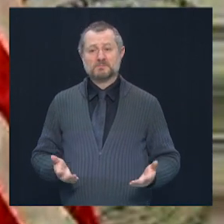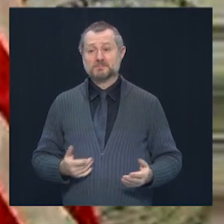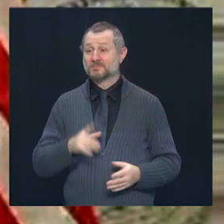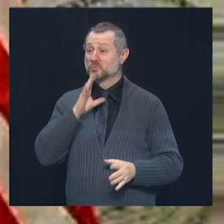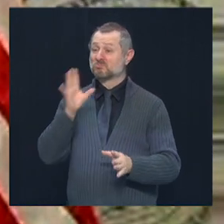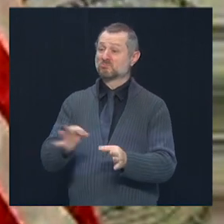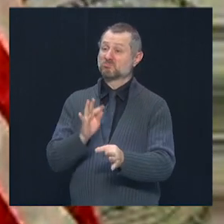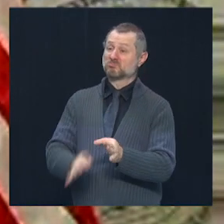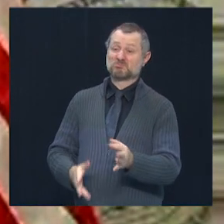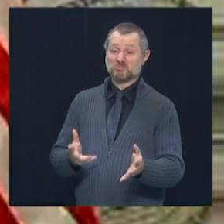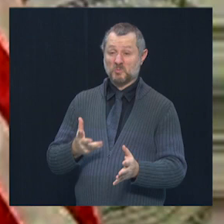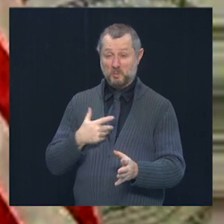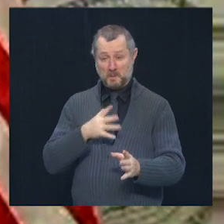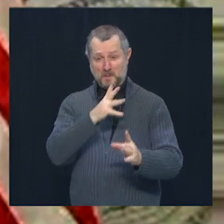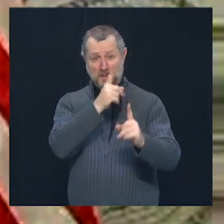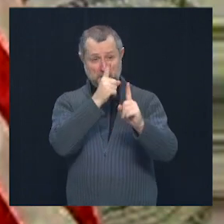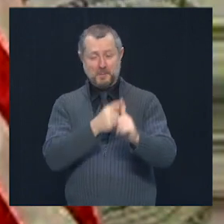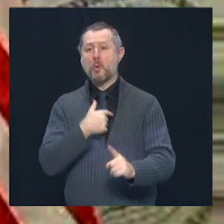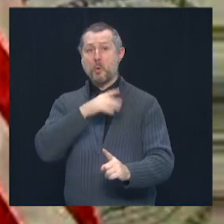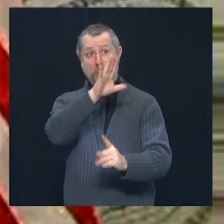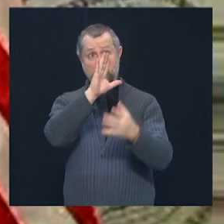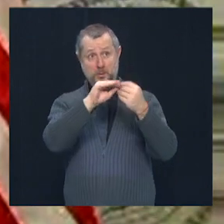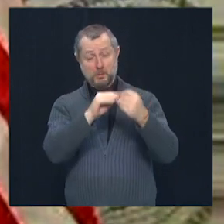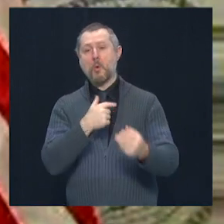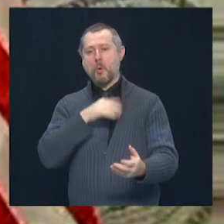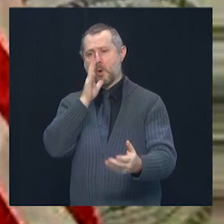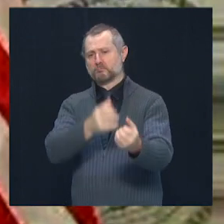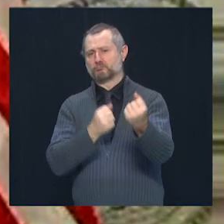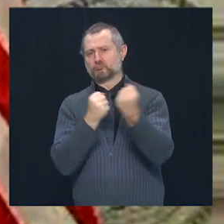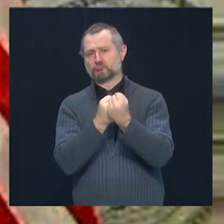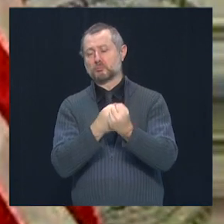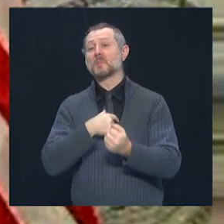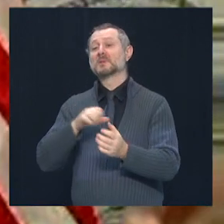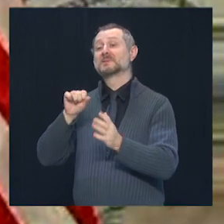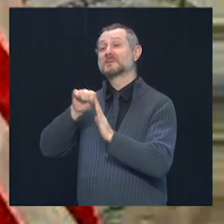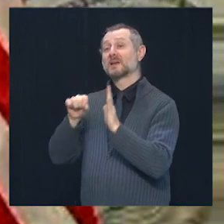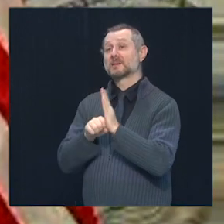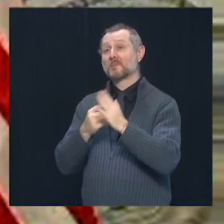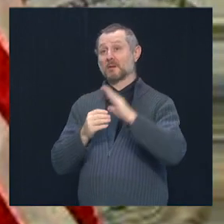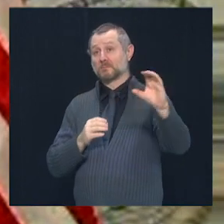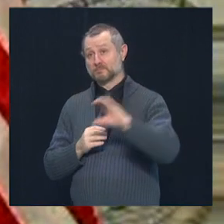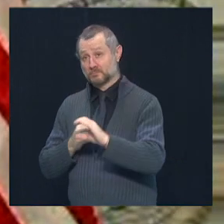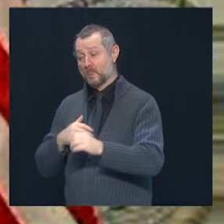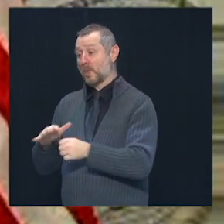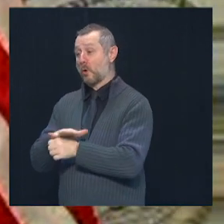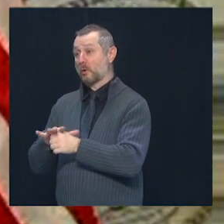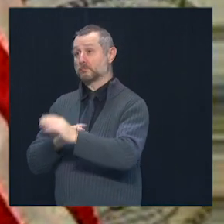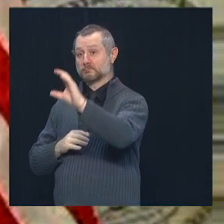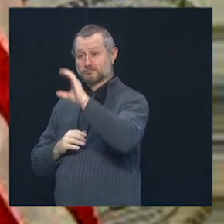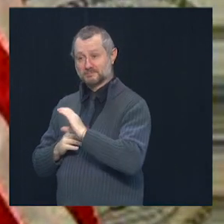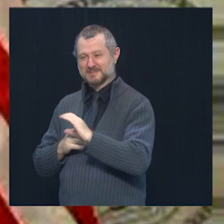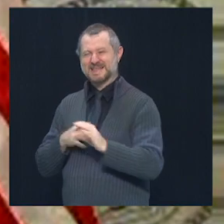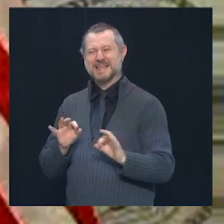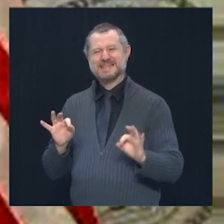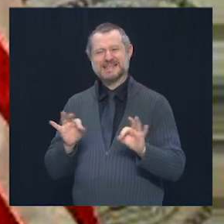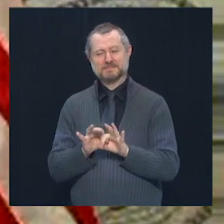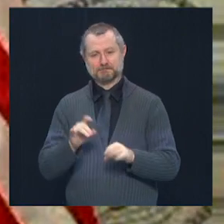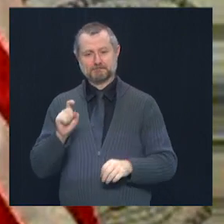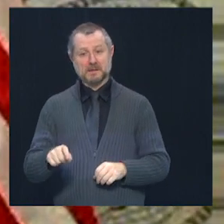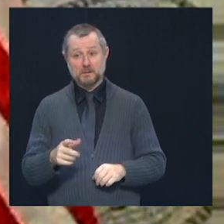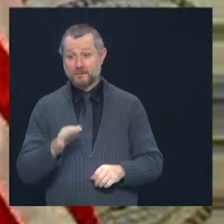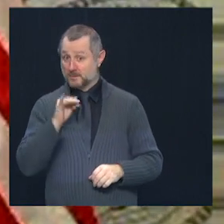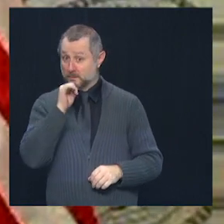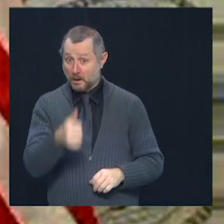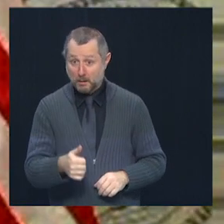amplify state and local aid is absolutely necessary or else we are ignoring the pain and the